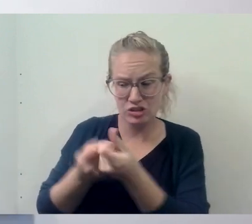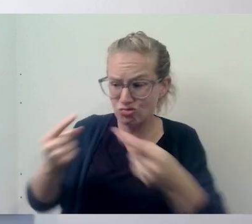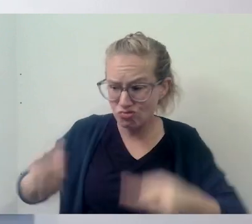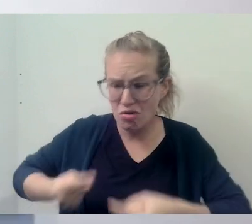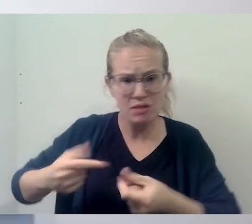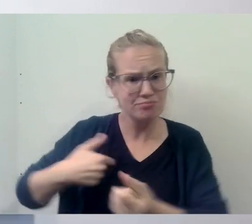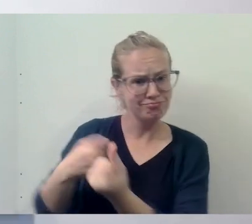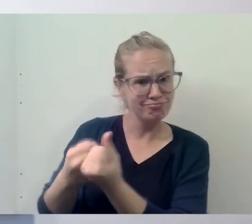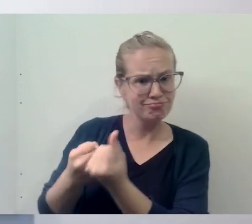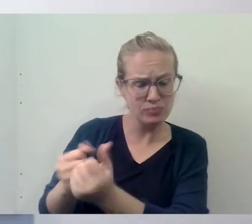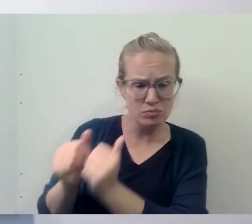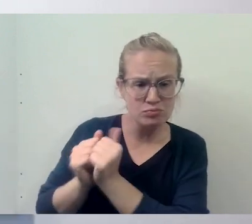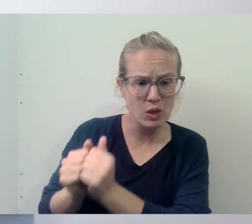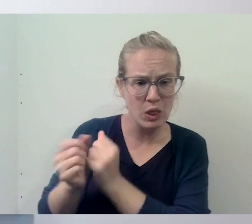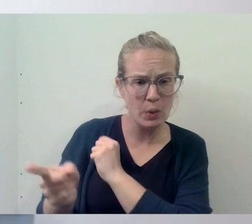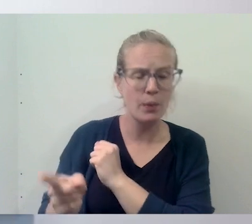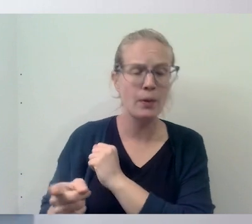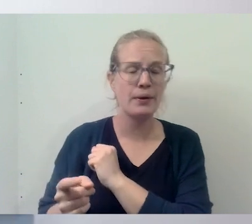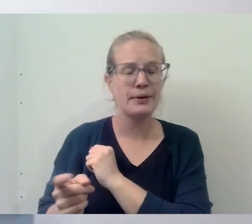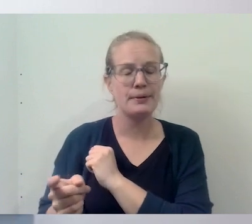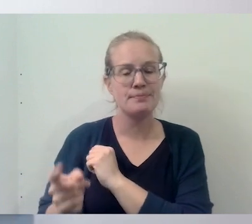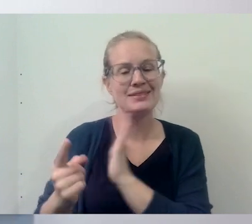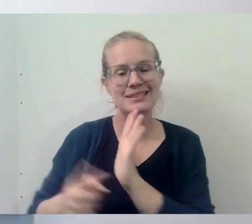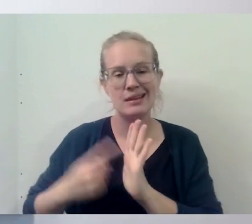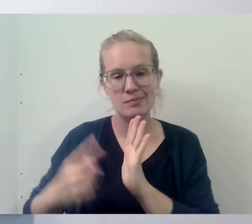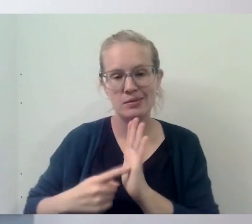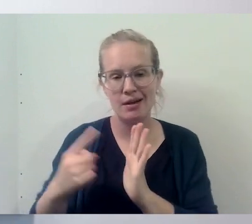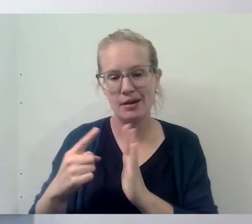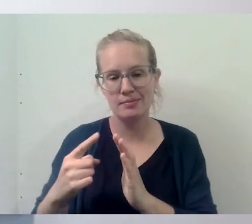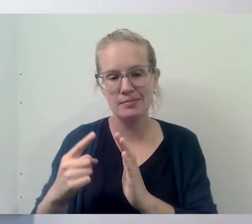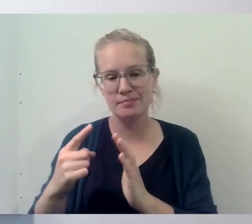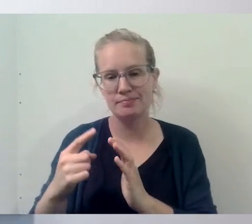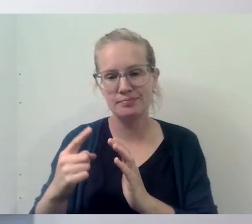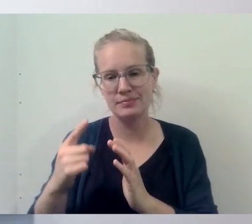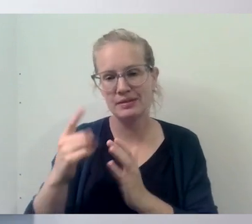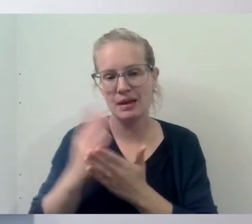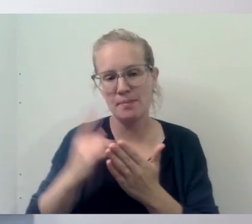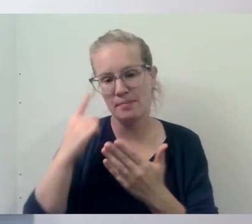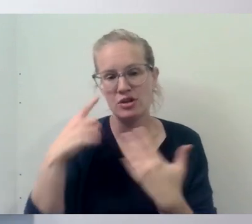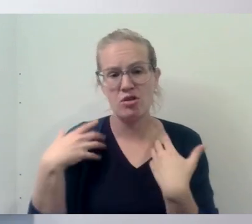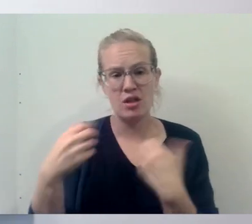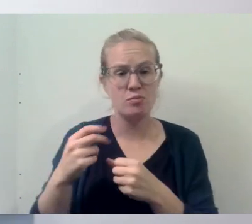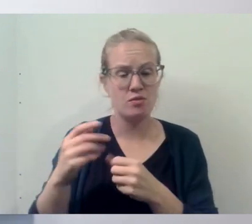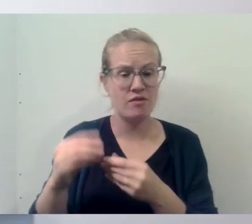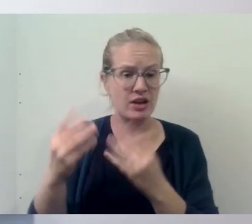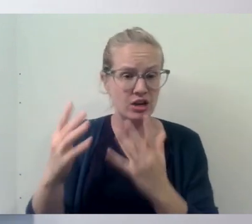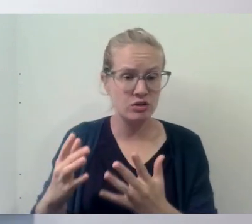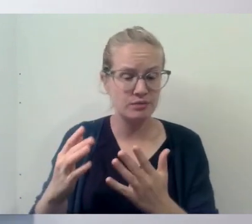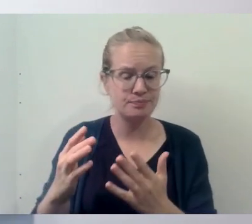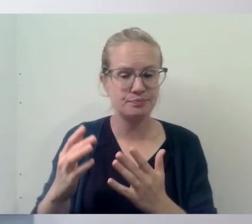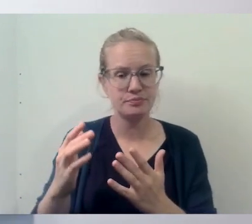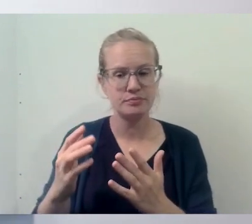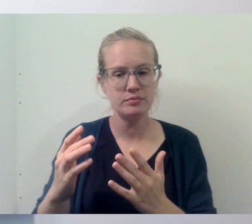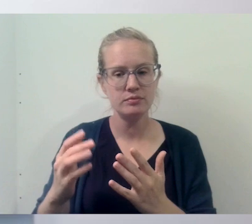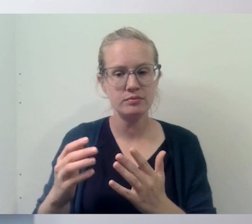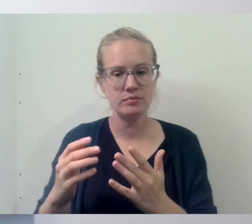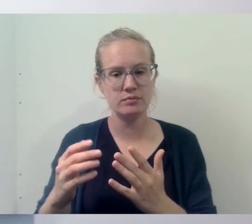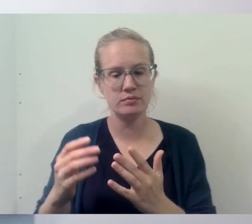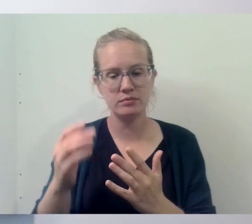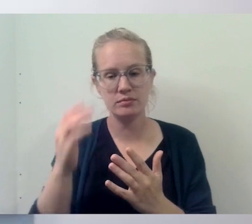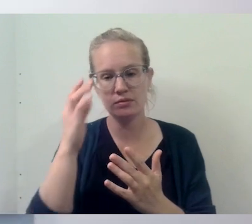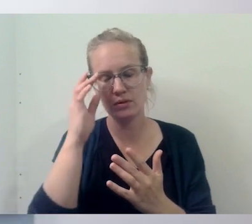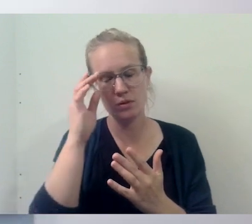And, and, and, and that sometimes I believe that some mental health providers do also, um,